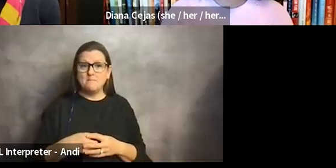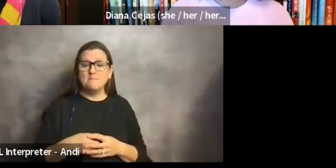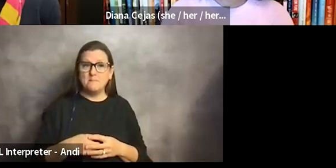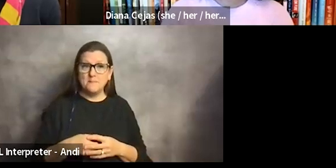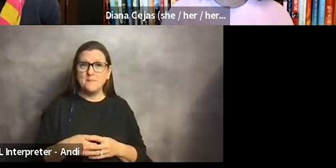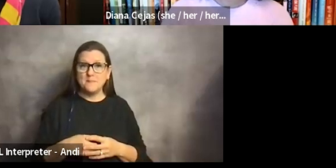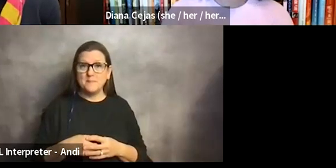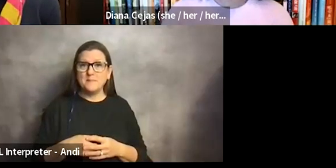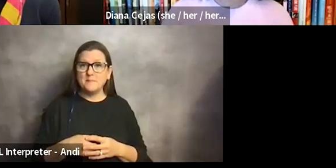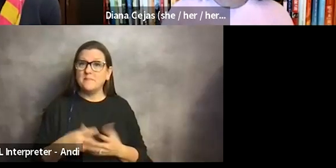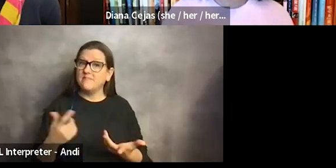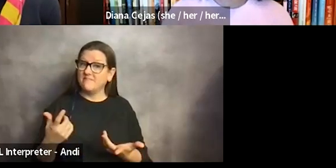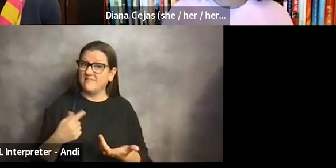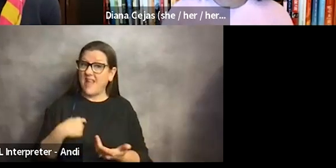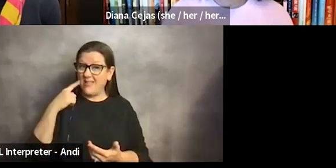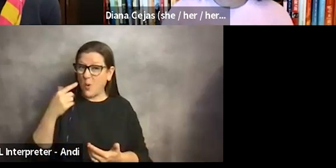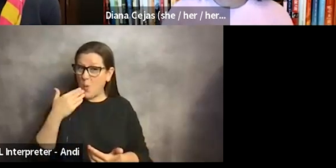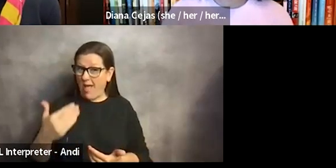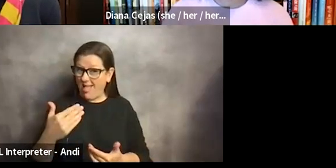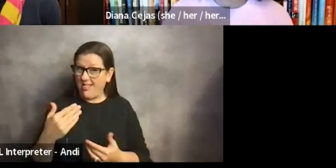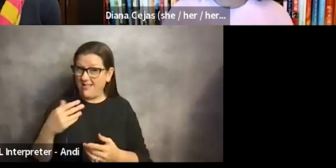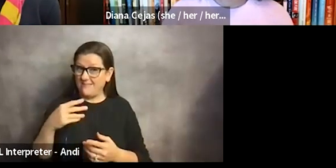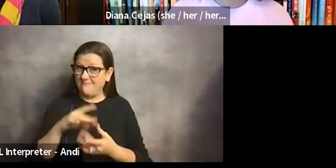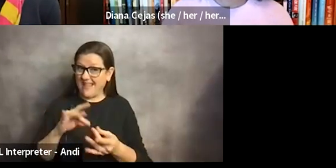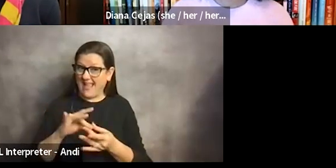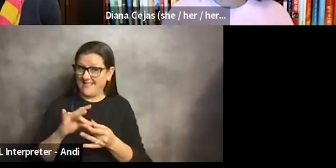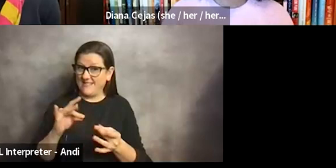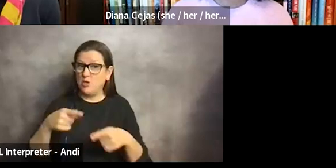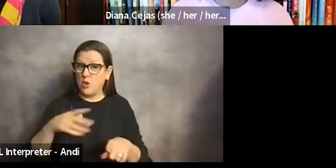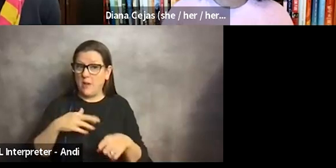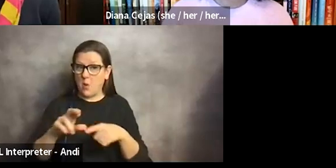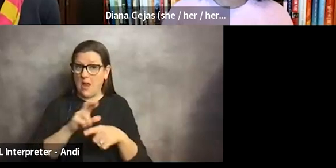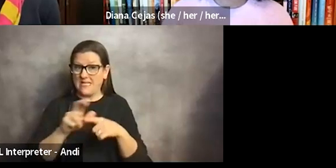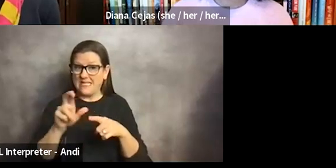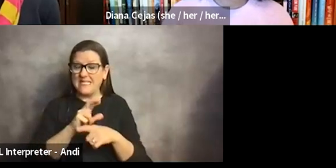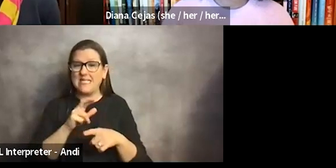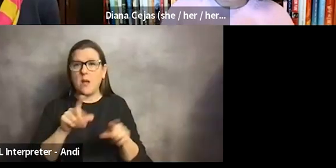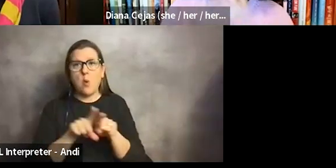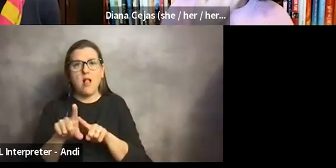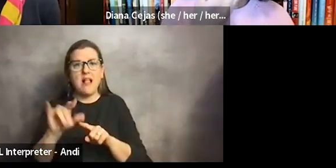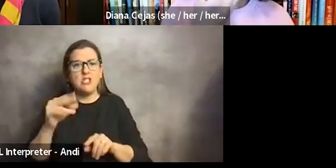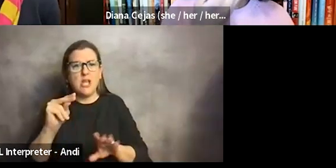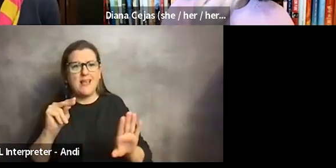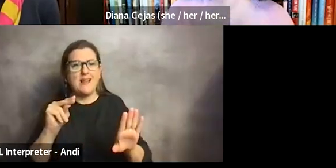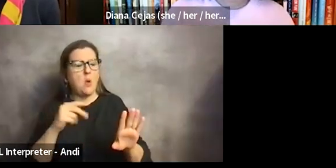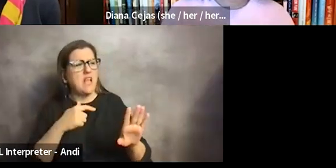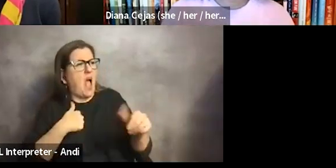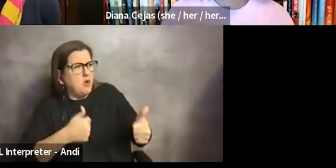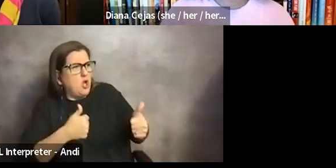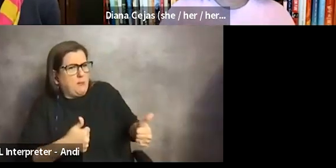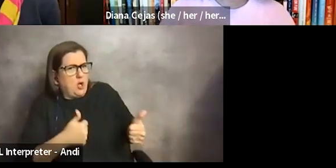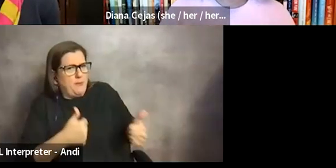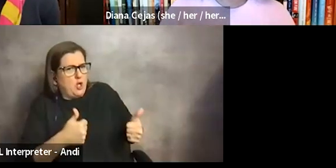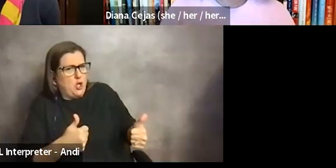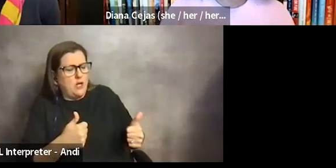I think that's really well said. I mean, in my, my residency, I was probably more like Jen, I was like, I got it, I got it, I got it. And my program actually